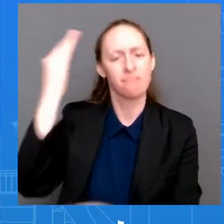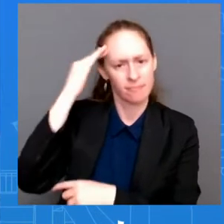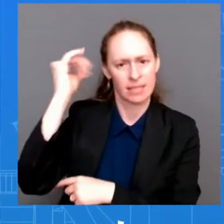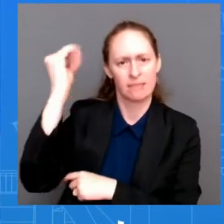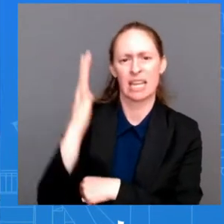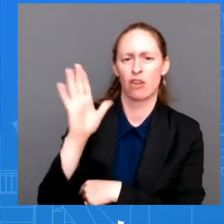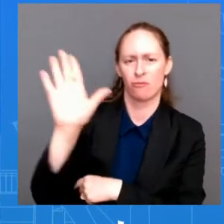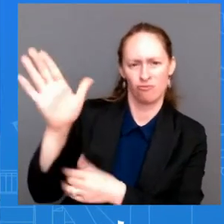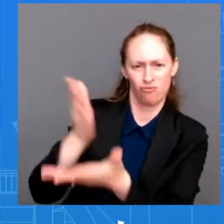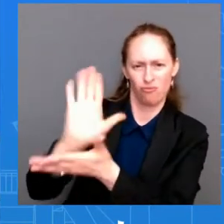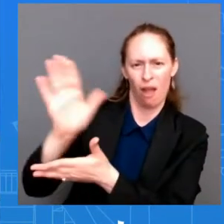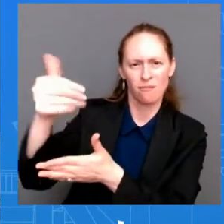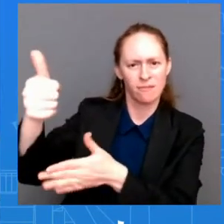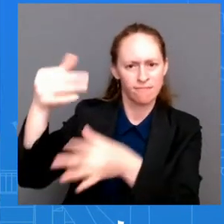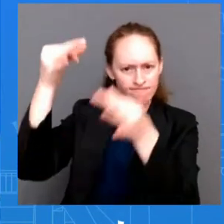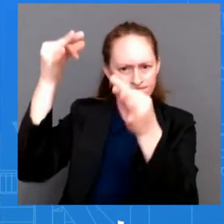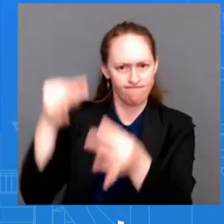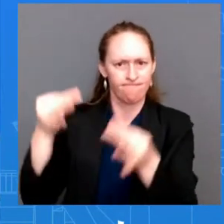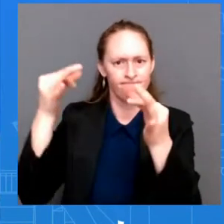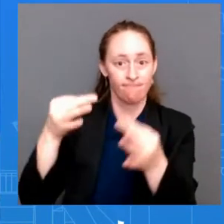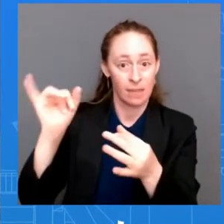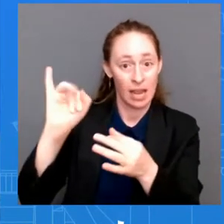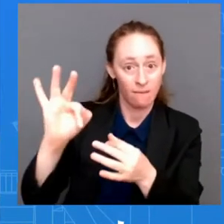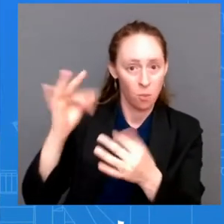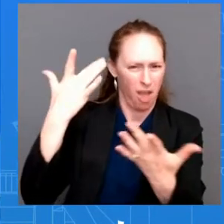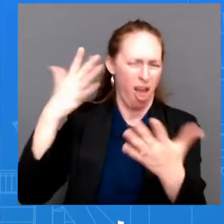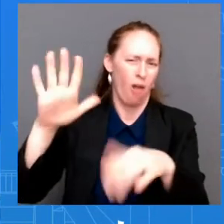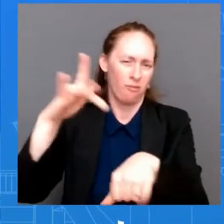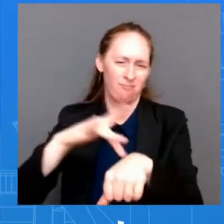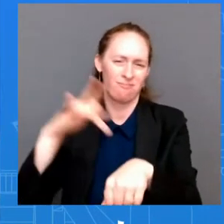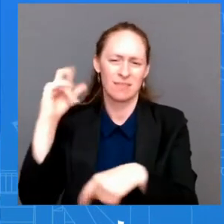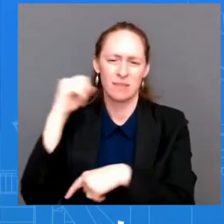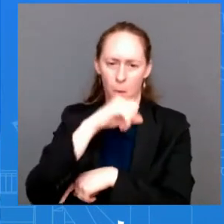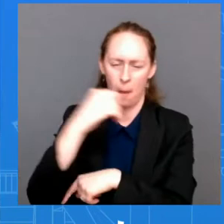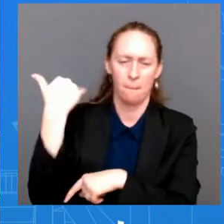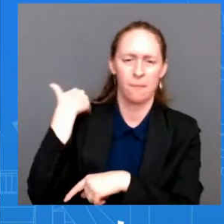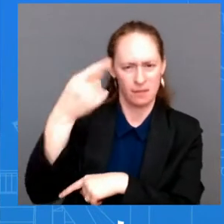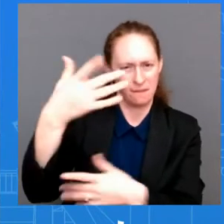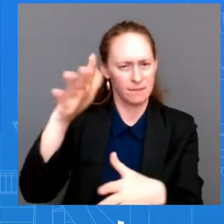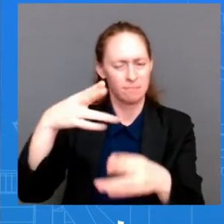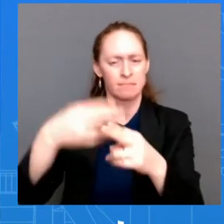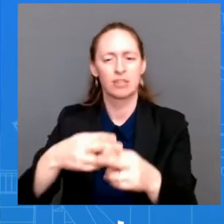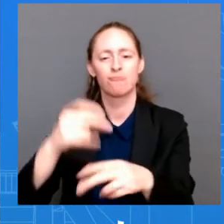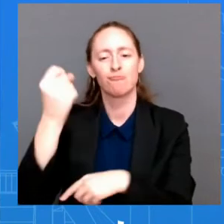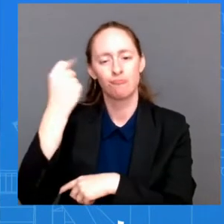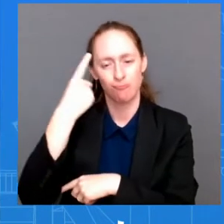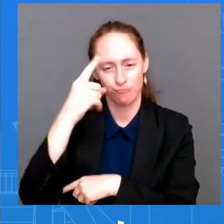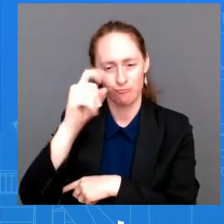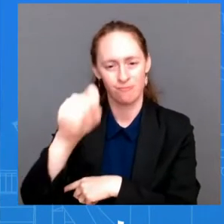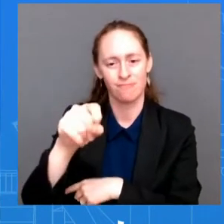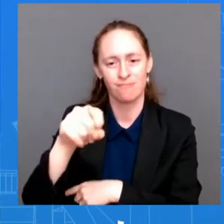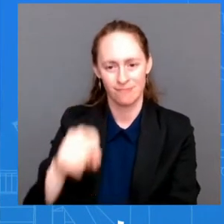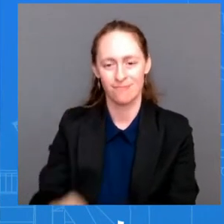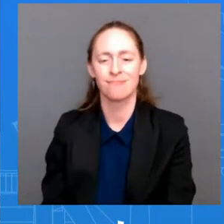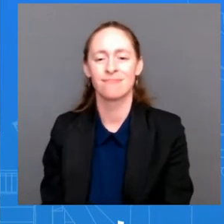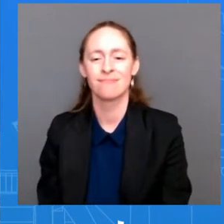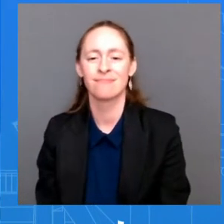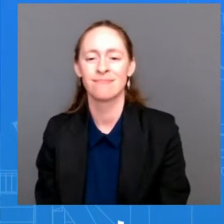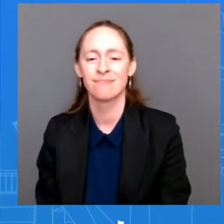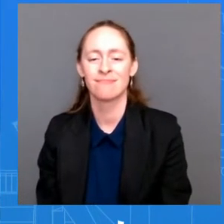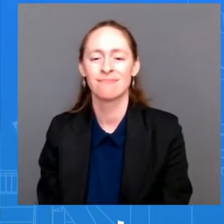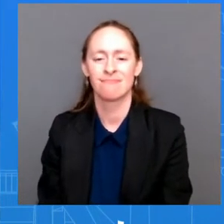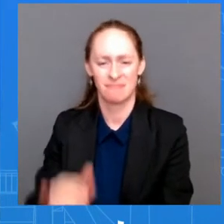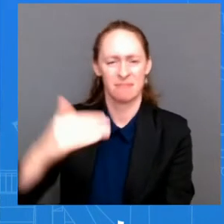before, which I believe you talked about him when he visited in 1997. Pressriker. The The it's different timing. There's more tension, and the Speaker